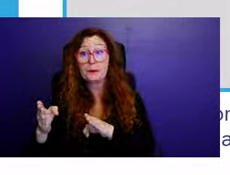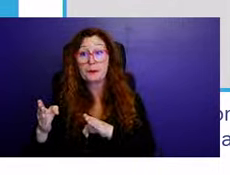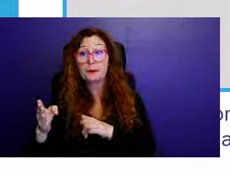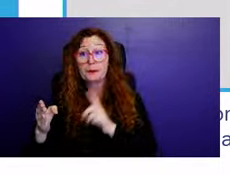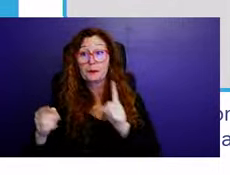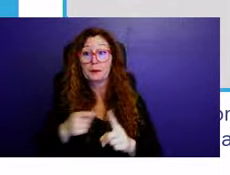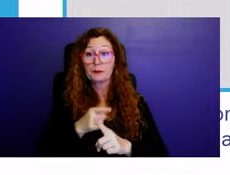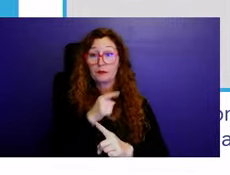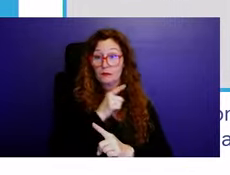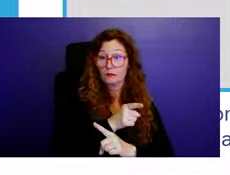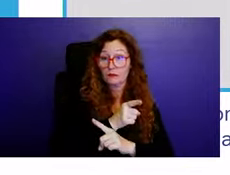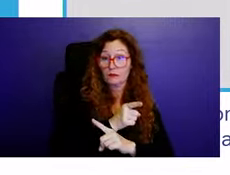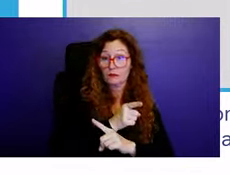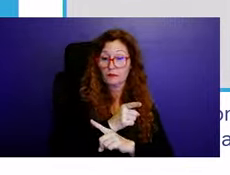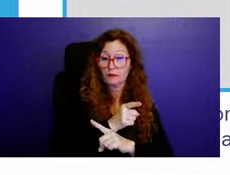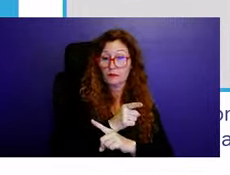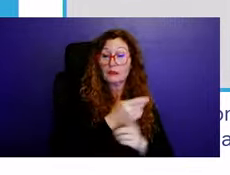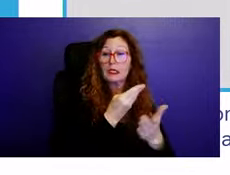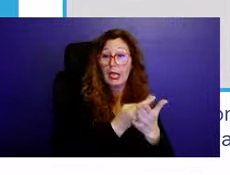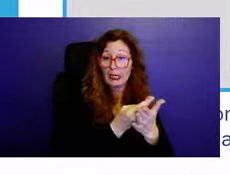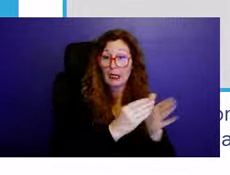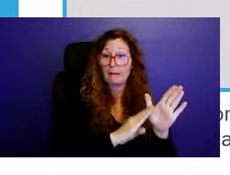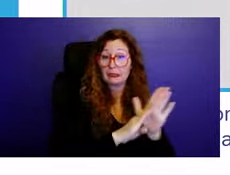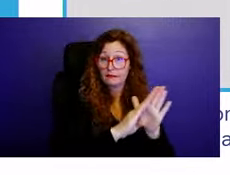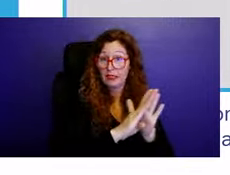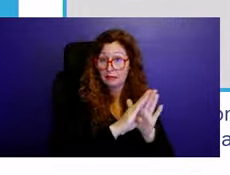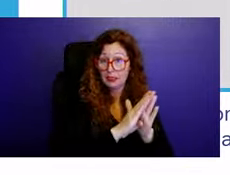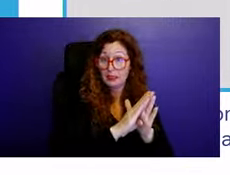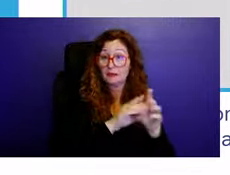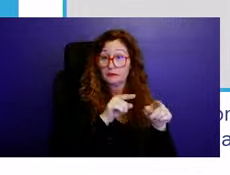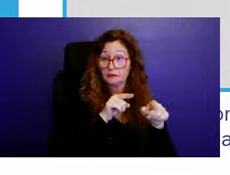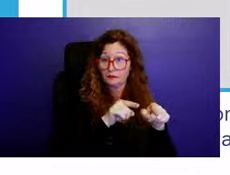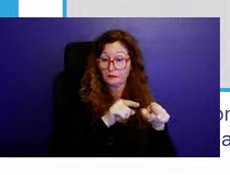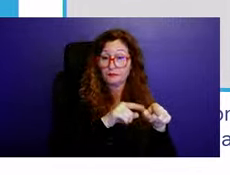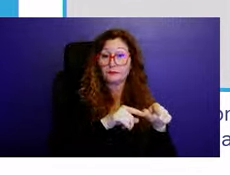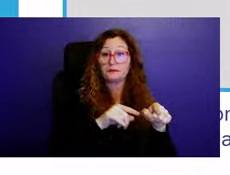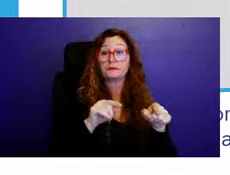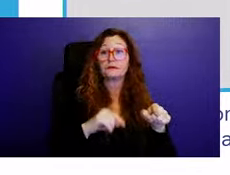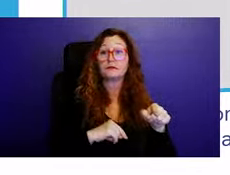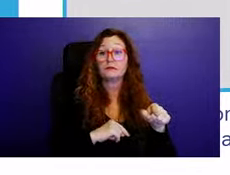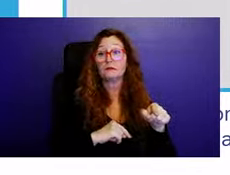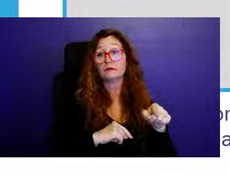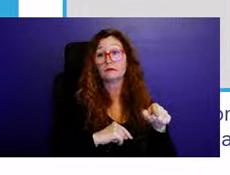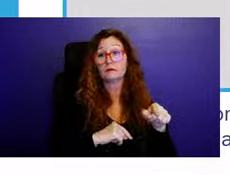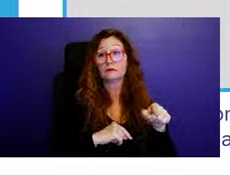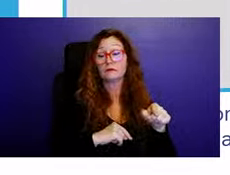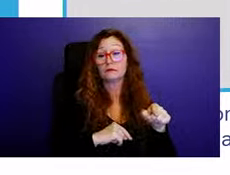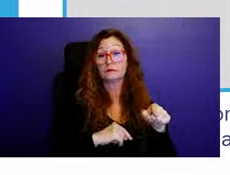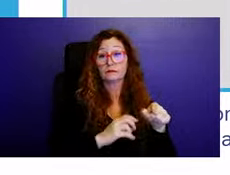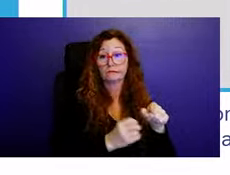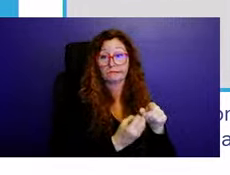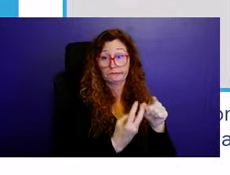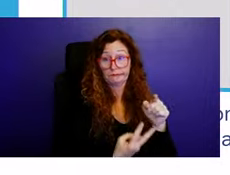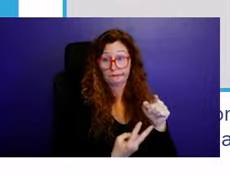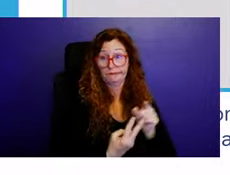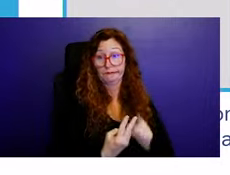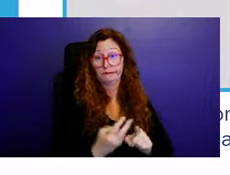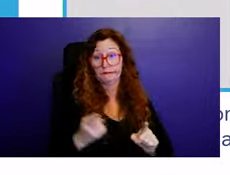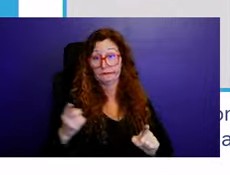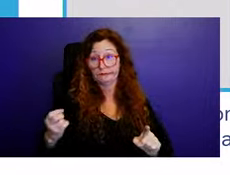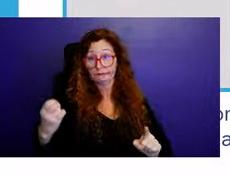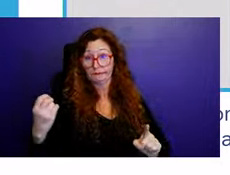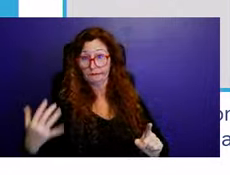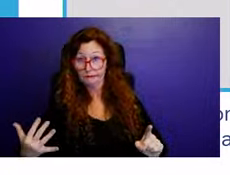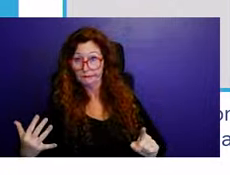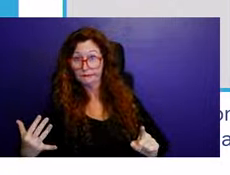Durgan, who is our economic development manager over our ED group. The planning team is comprised of three senior